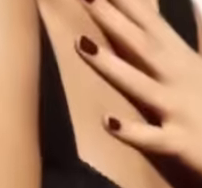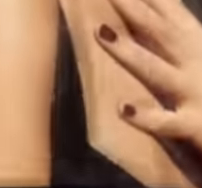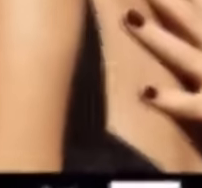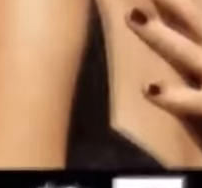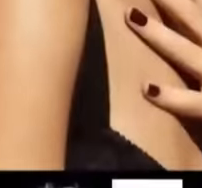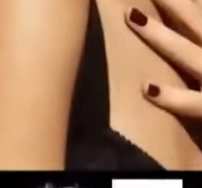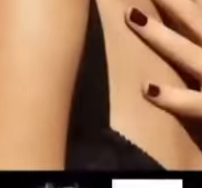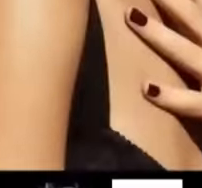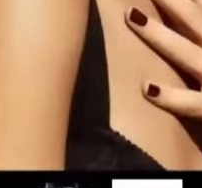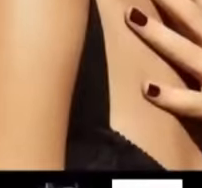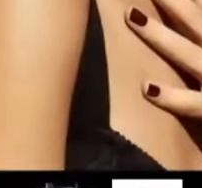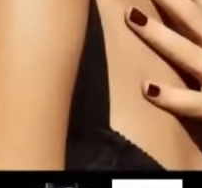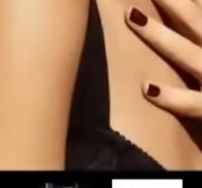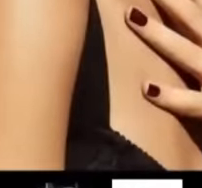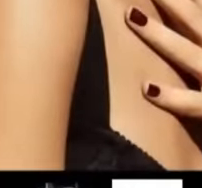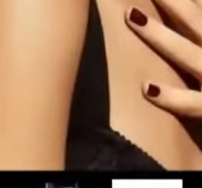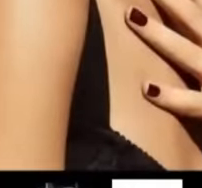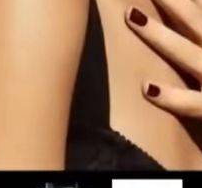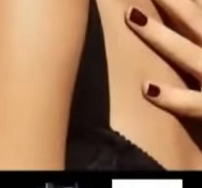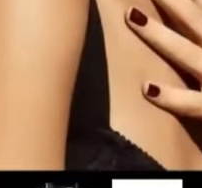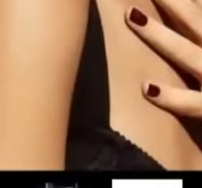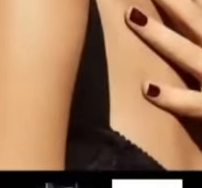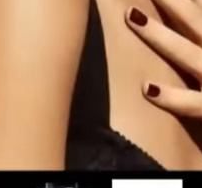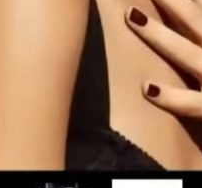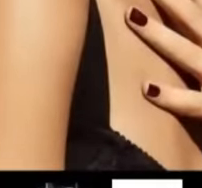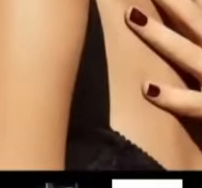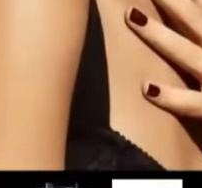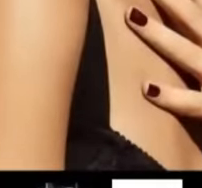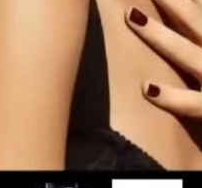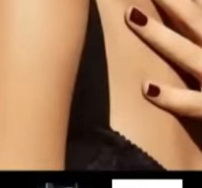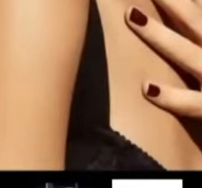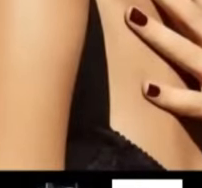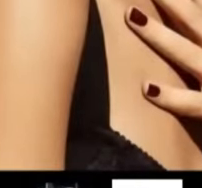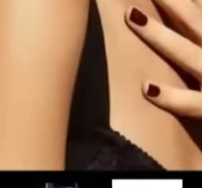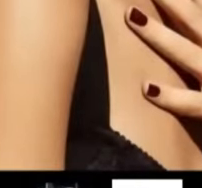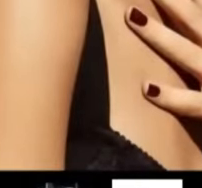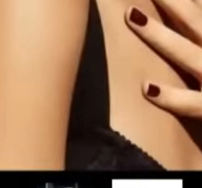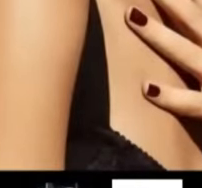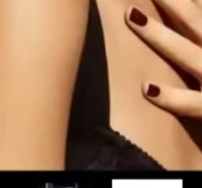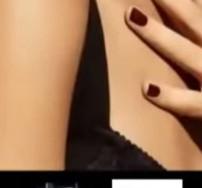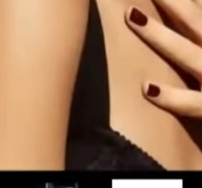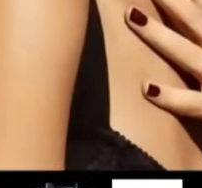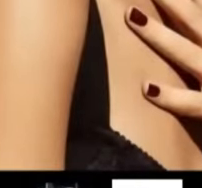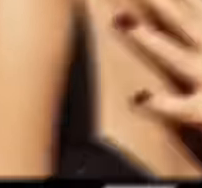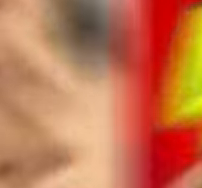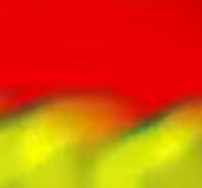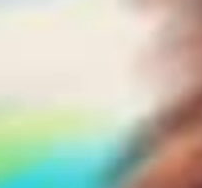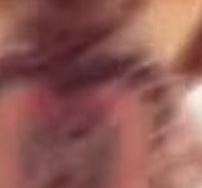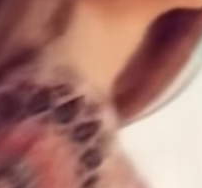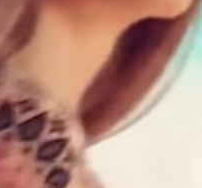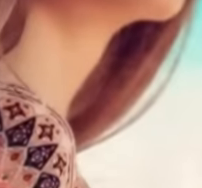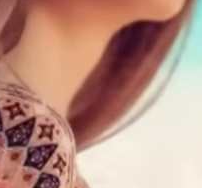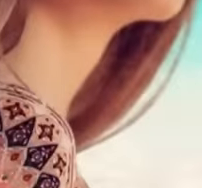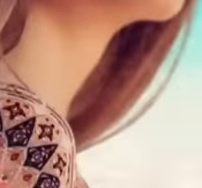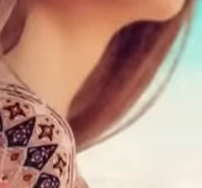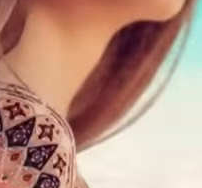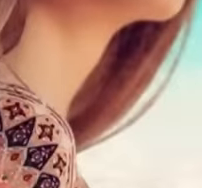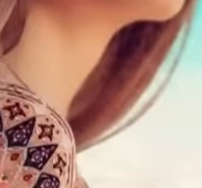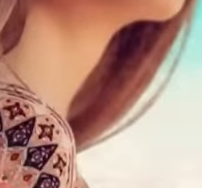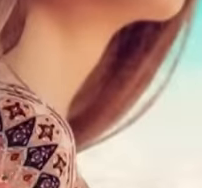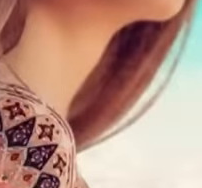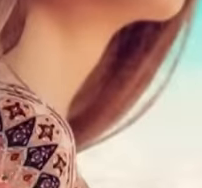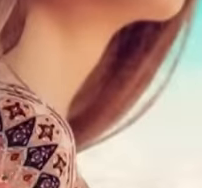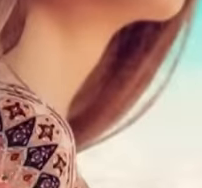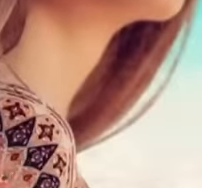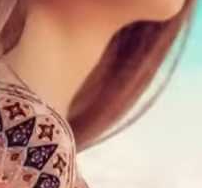Christmas sale is at CV Optical. Get an amazing 60% off designer frames. Also, get 40% off prescription lenses. Plus, you get a free